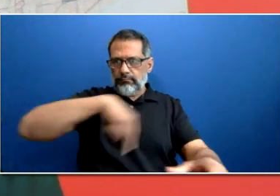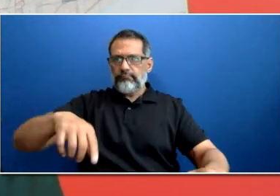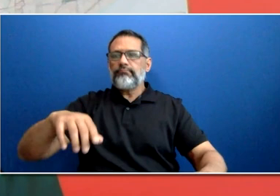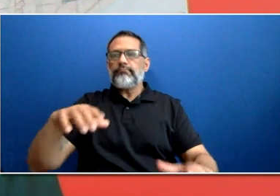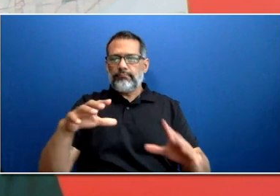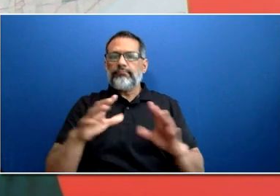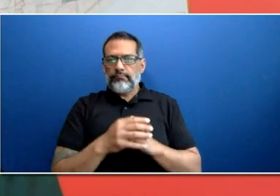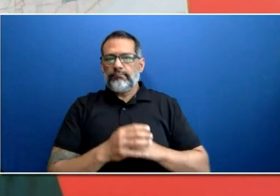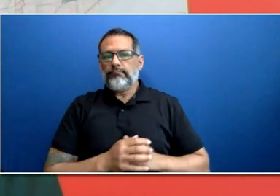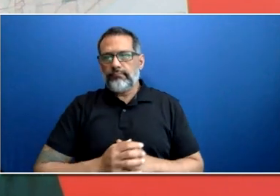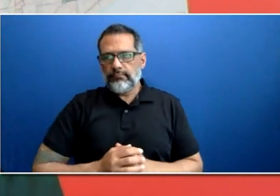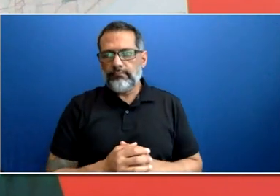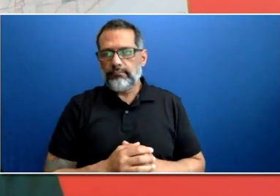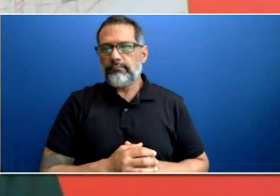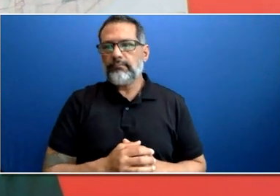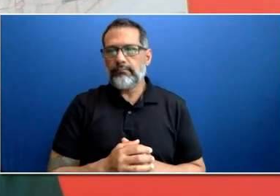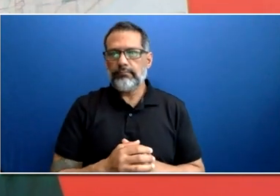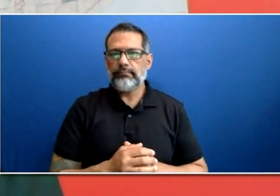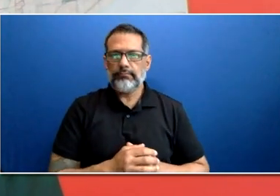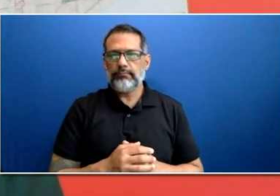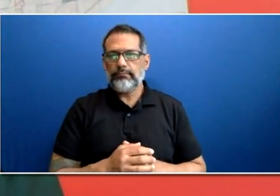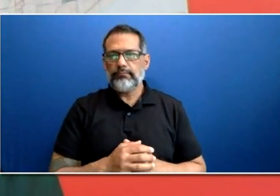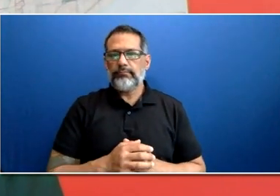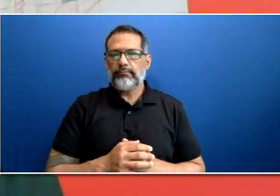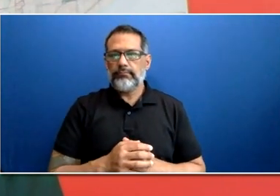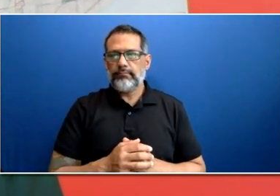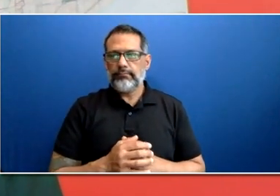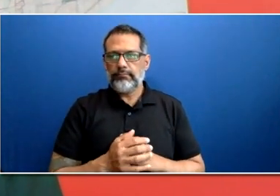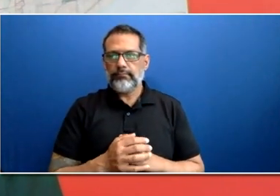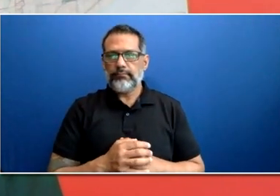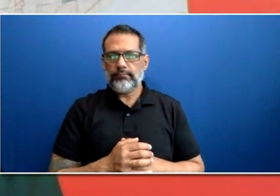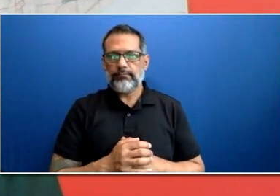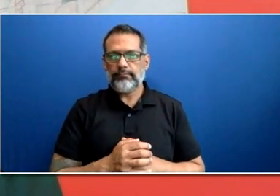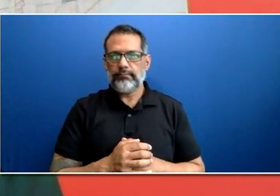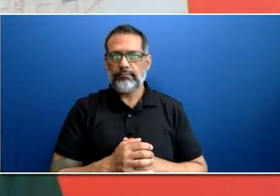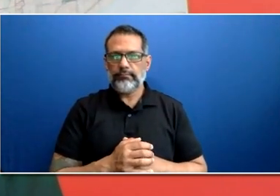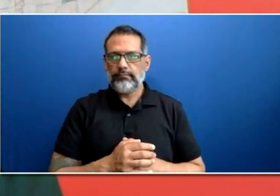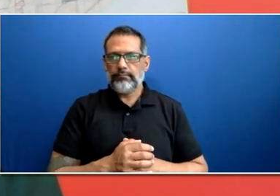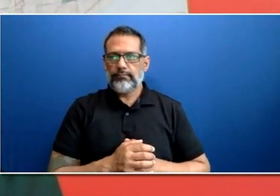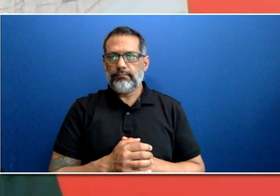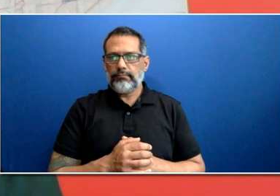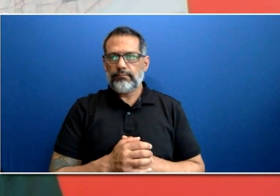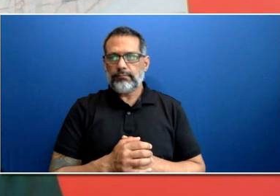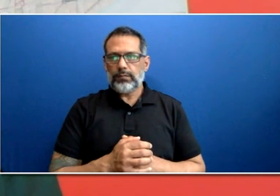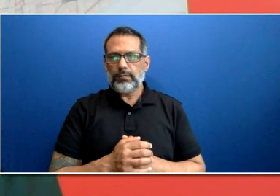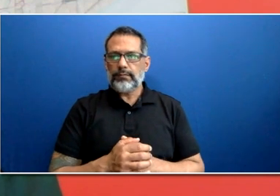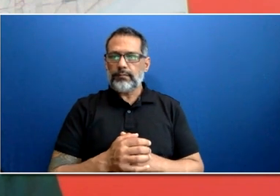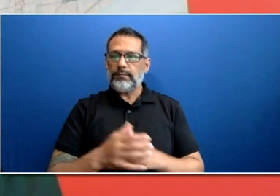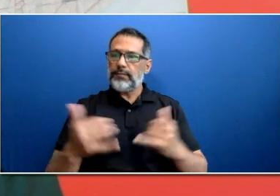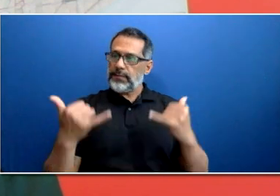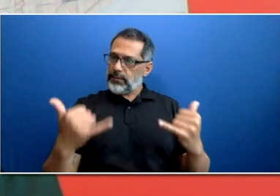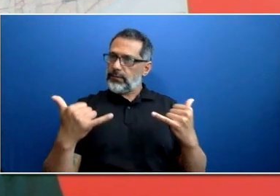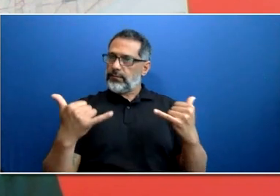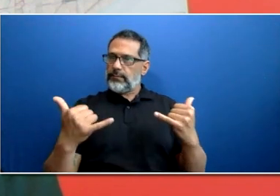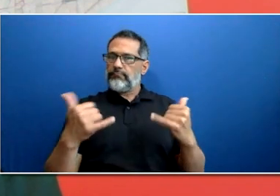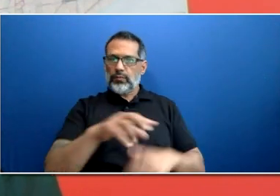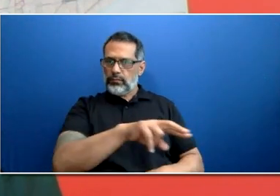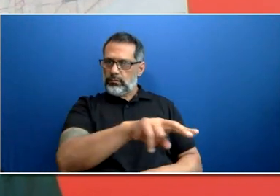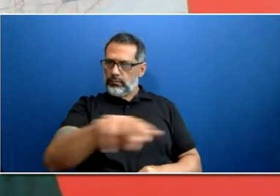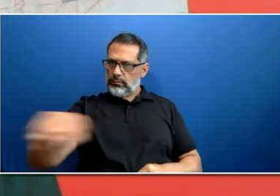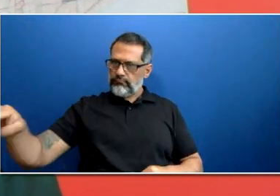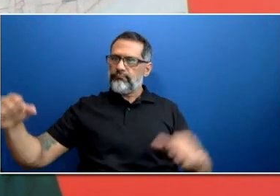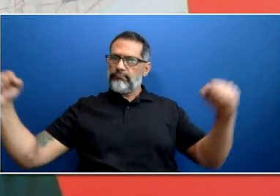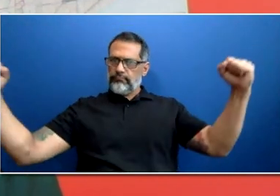the Haudenosaunee and the Wendat people and is now home to many first nations, Inuit and